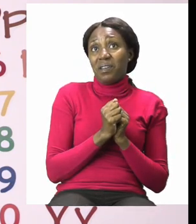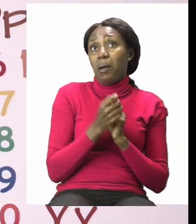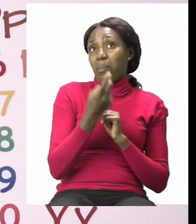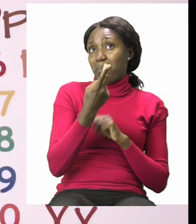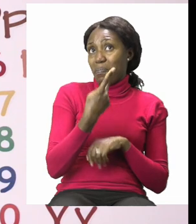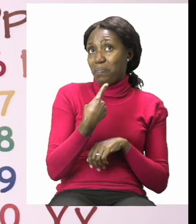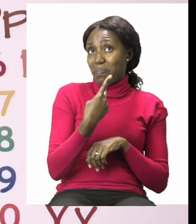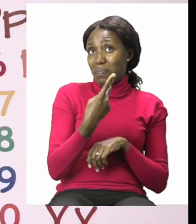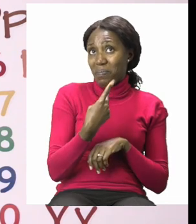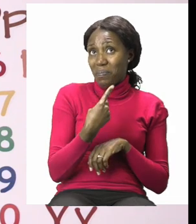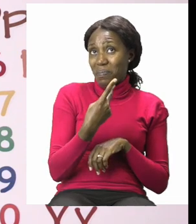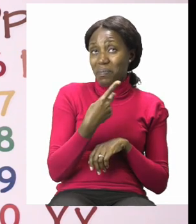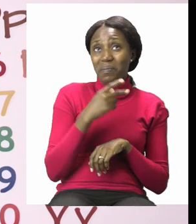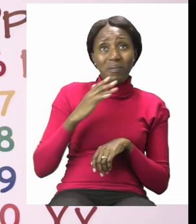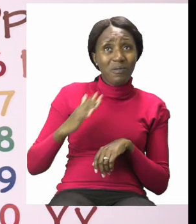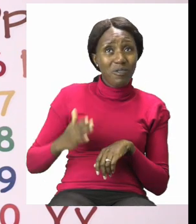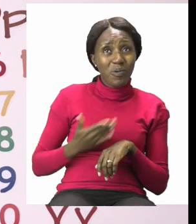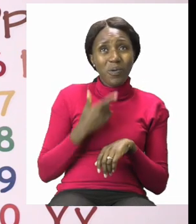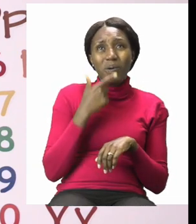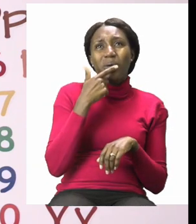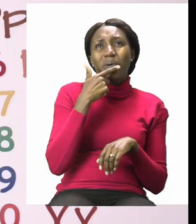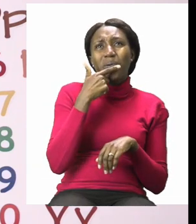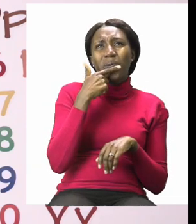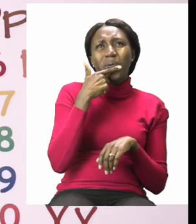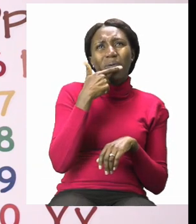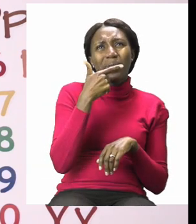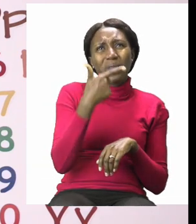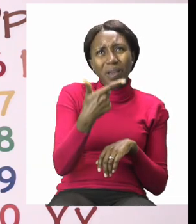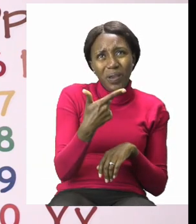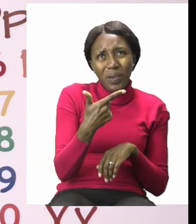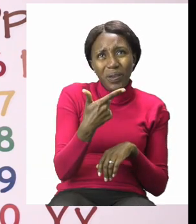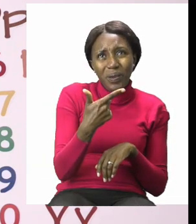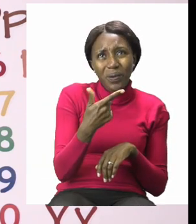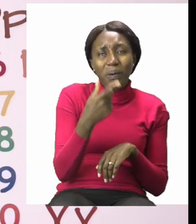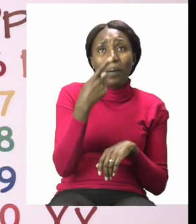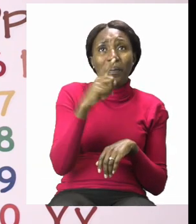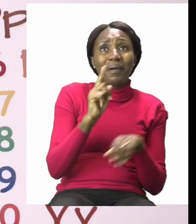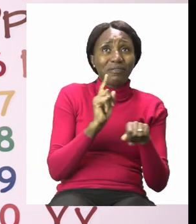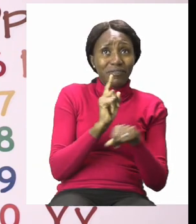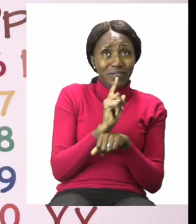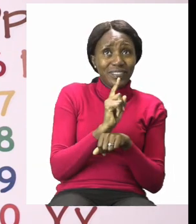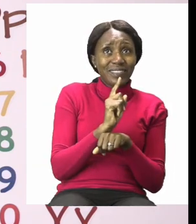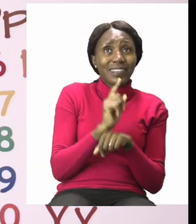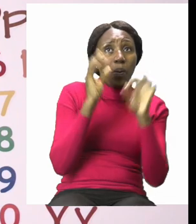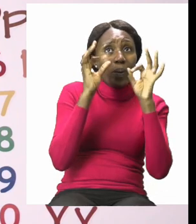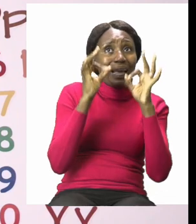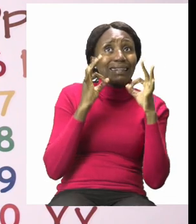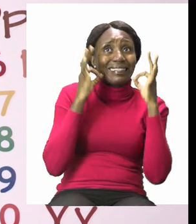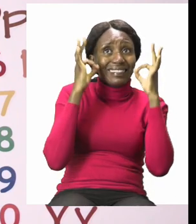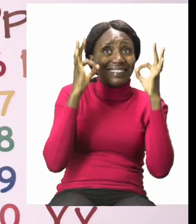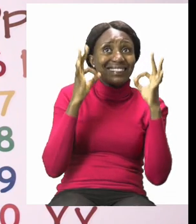would like to sing a special goodbye song are you ready sashi wonderful